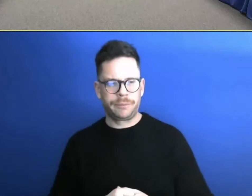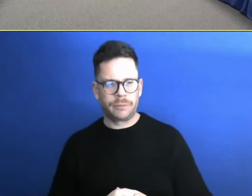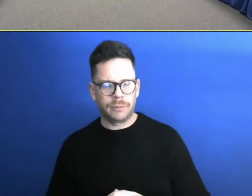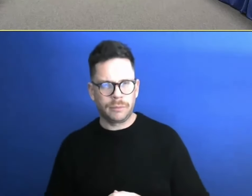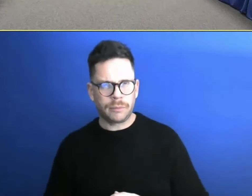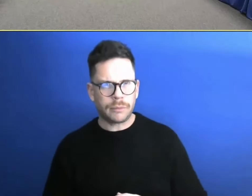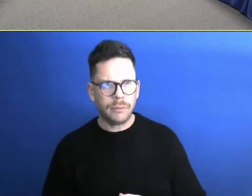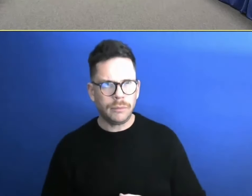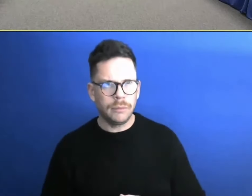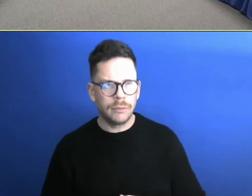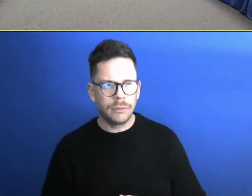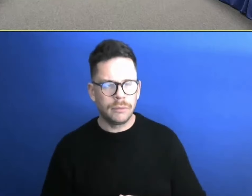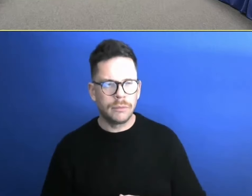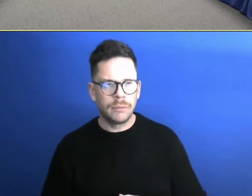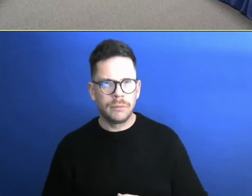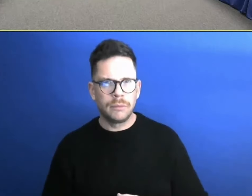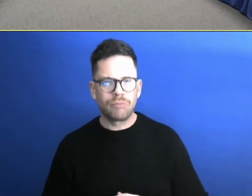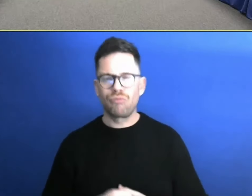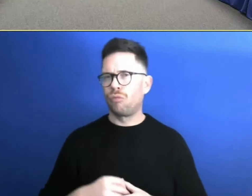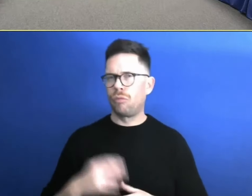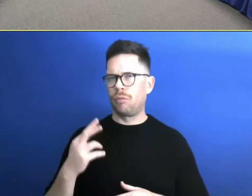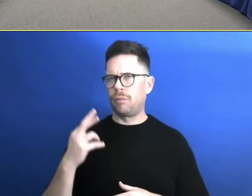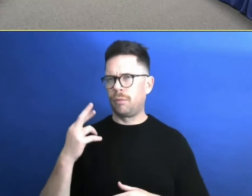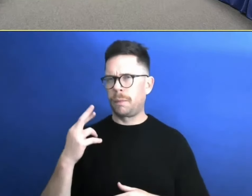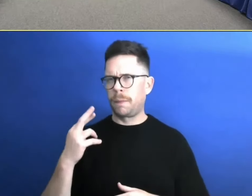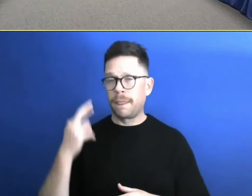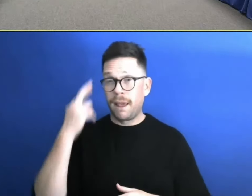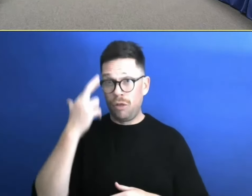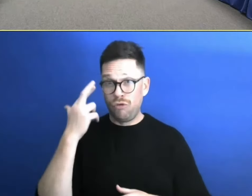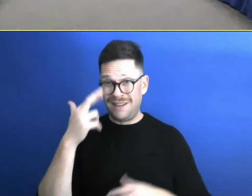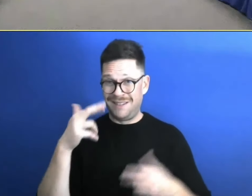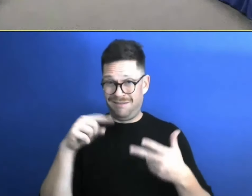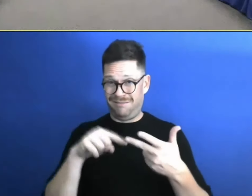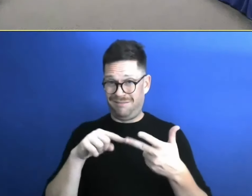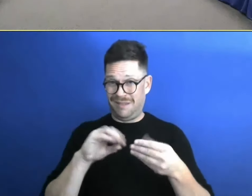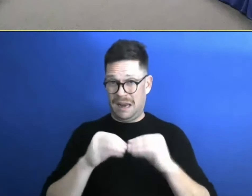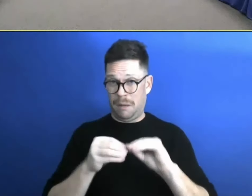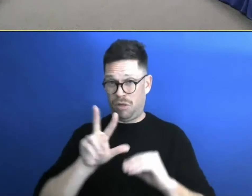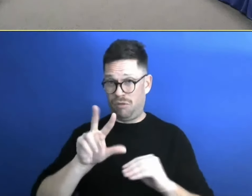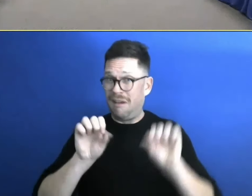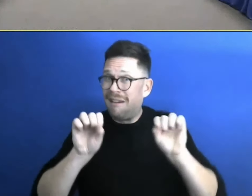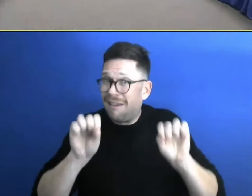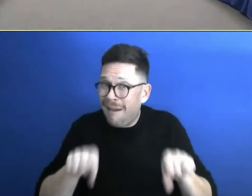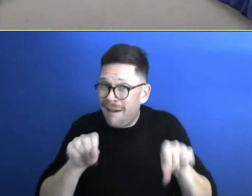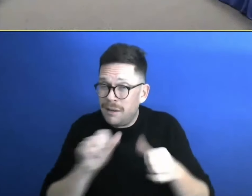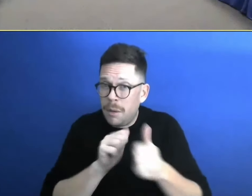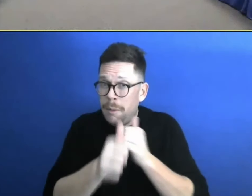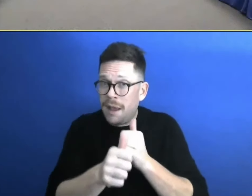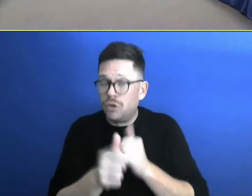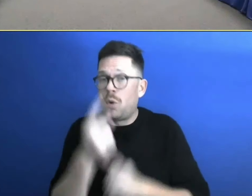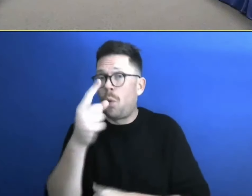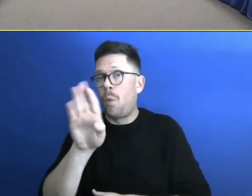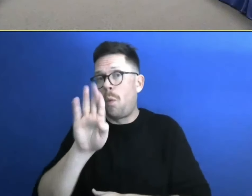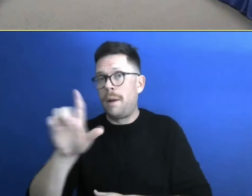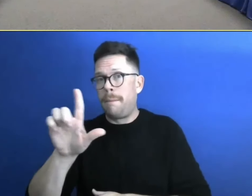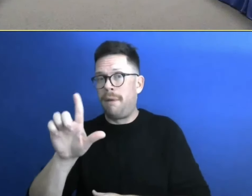uh, so that, you know, the reason why this is a, maybe one that we have something is there is a bill right now, um, through the special education state